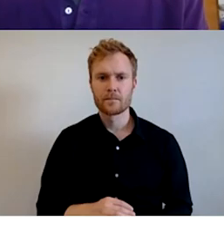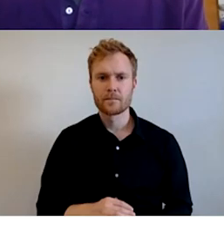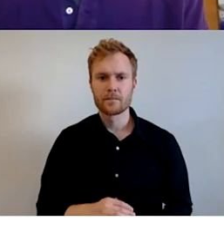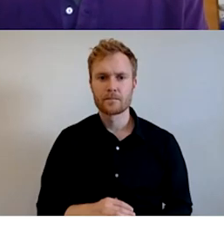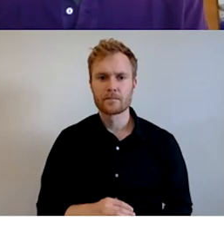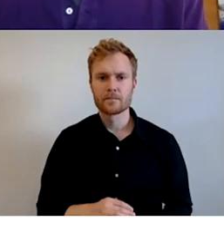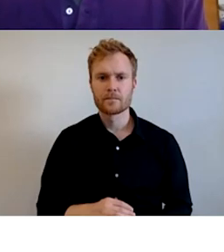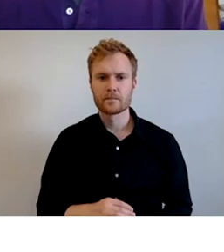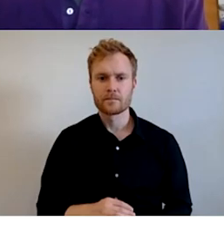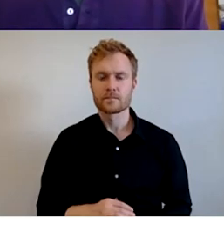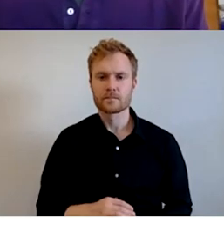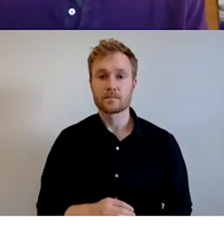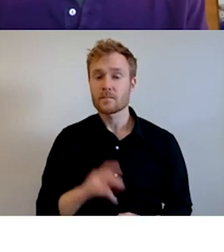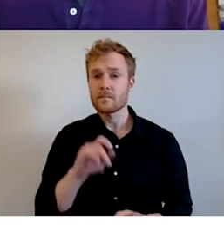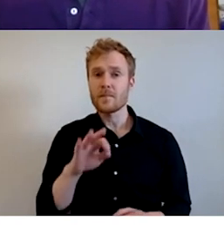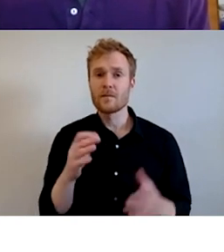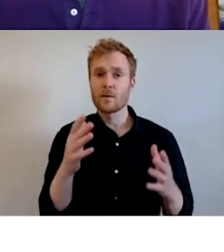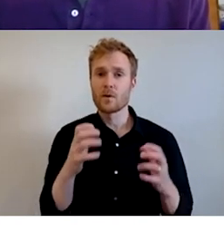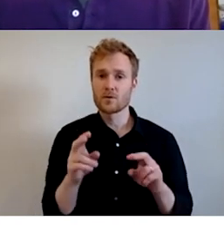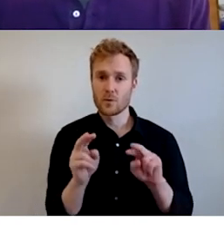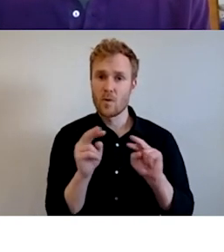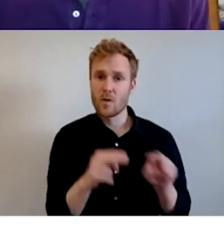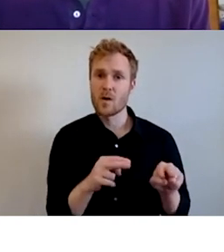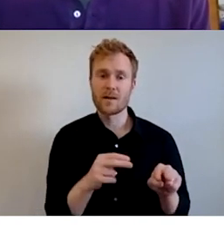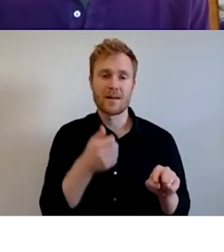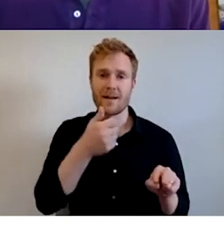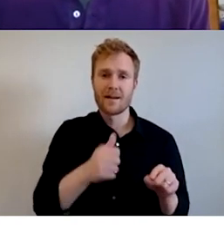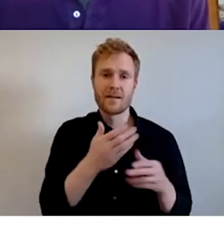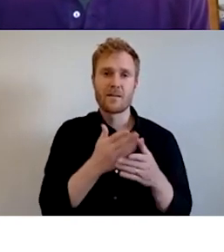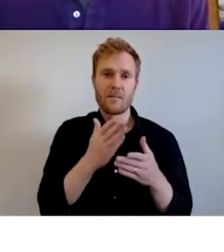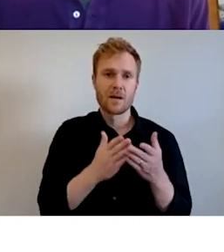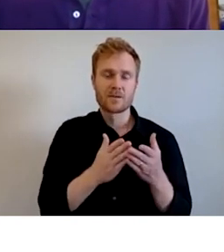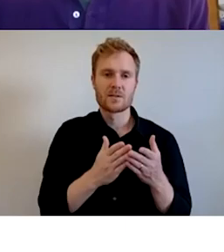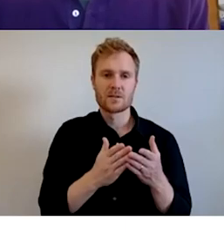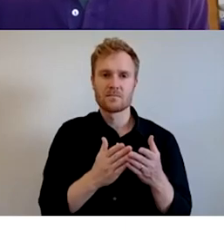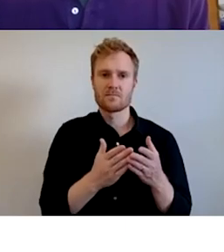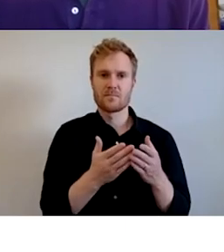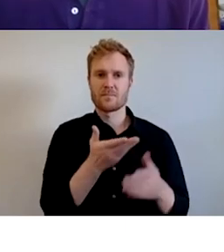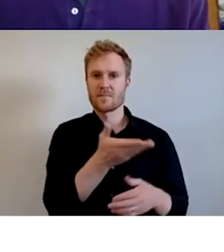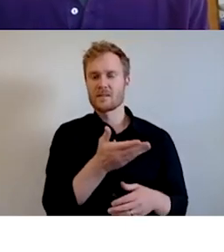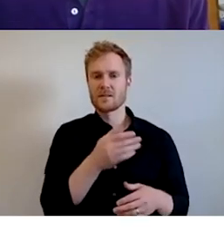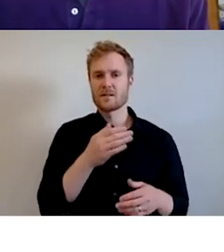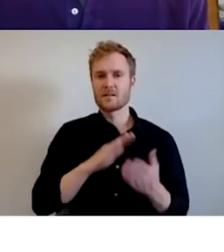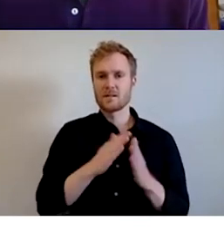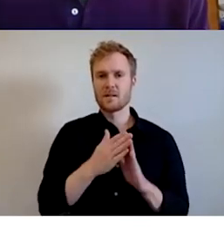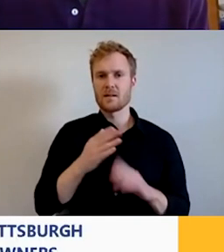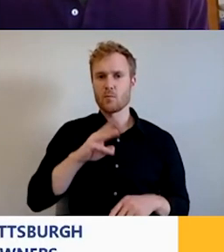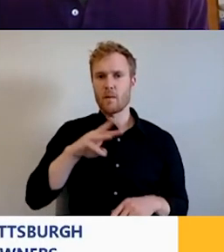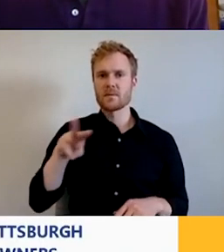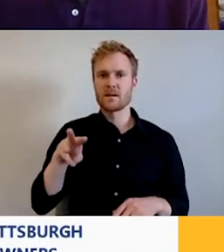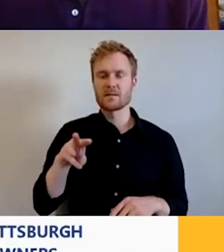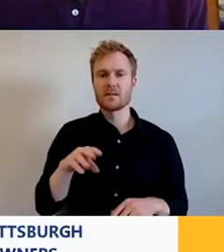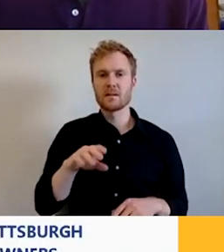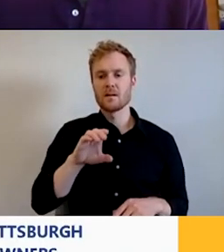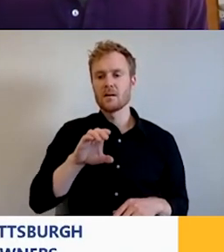If you wanted to look up any of our budgets, um, we're just in the city's website. We're just under the city hall